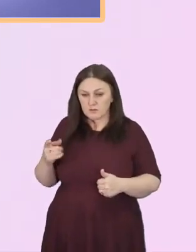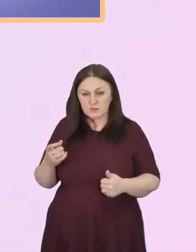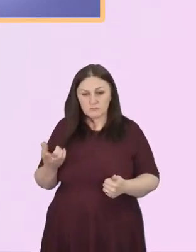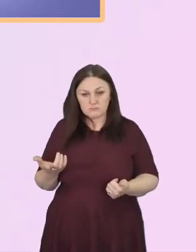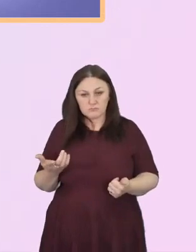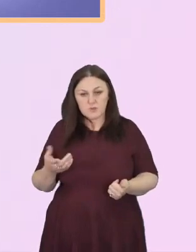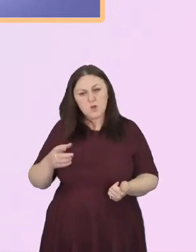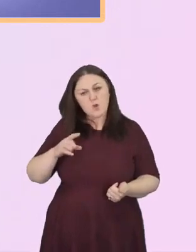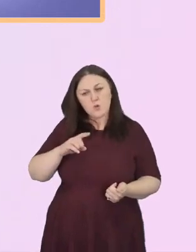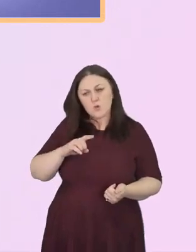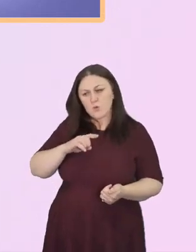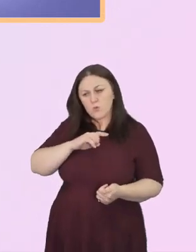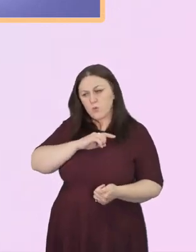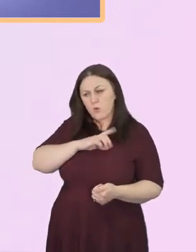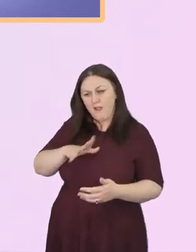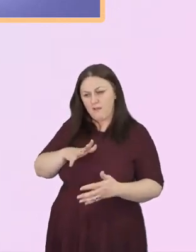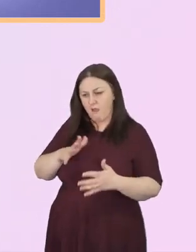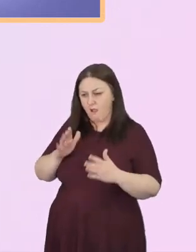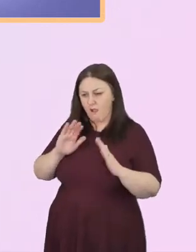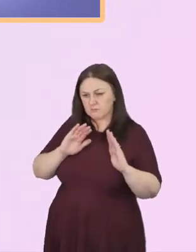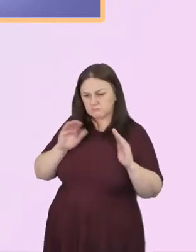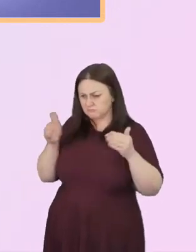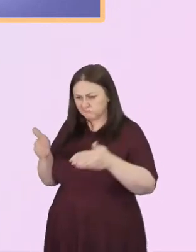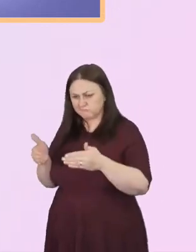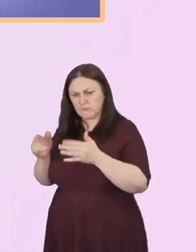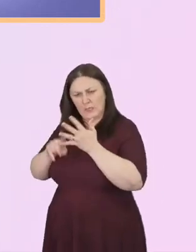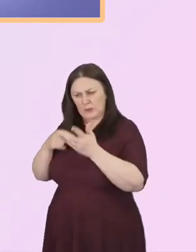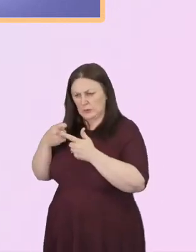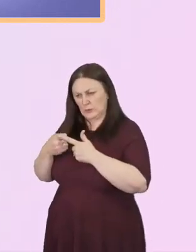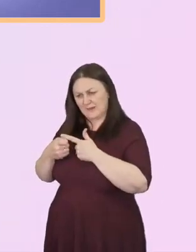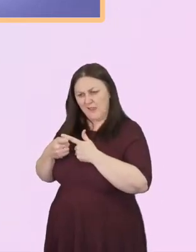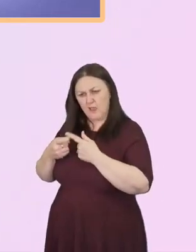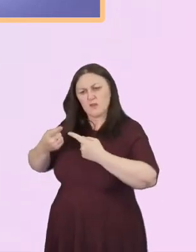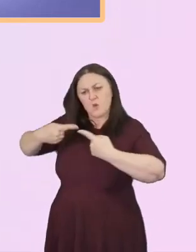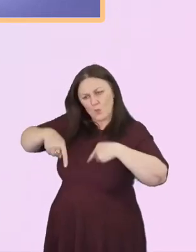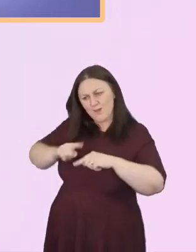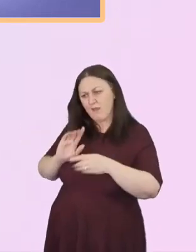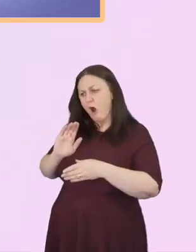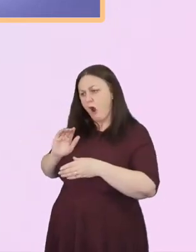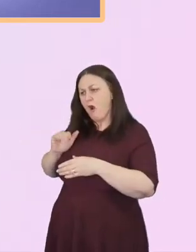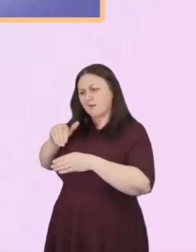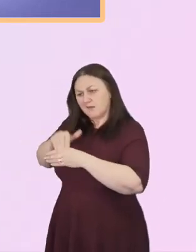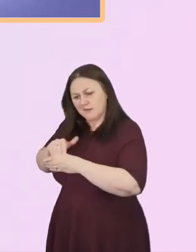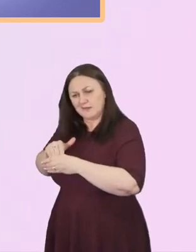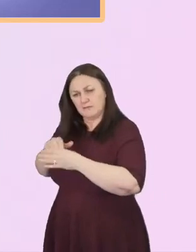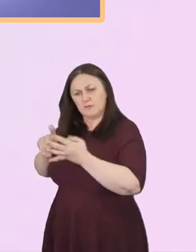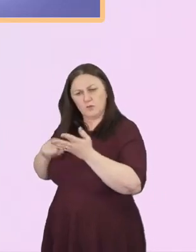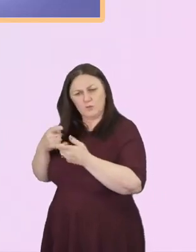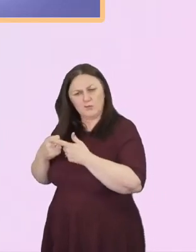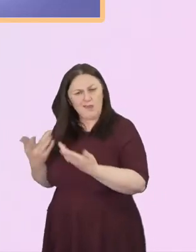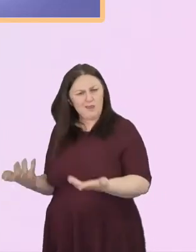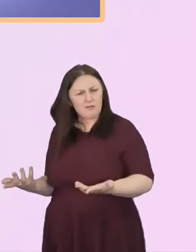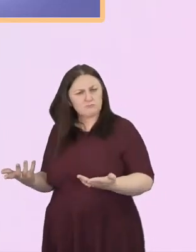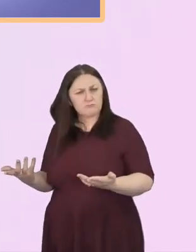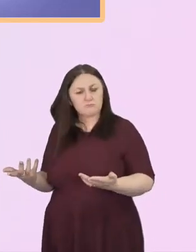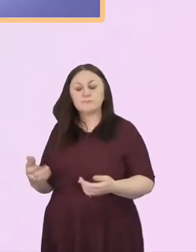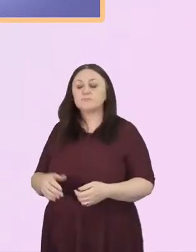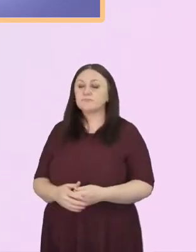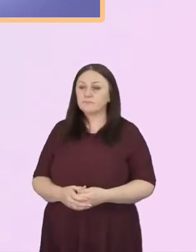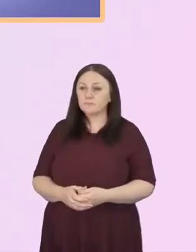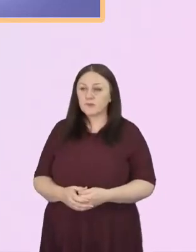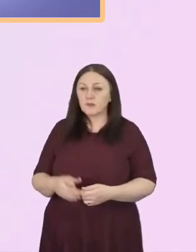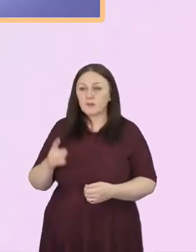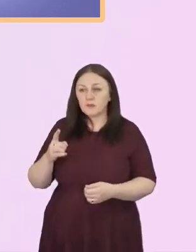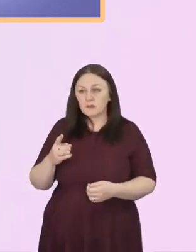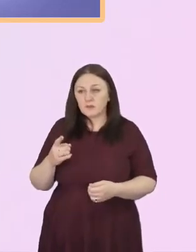-centric? We are in the UK. What I think that question is saying is this. Why shouldn't